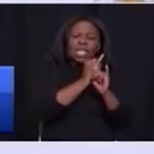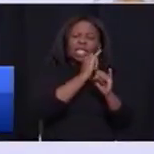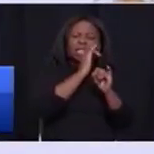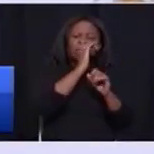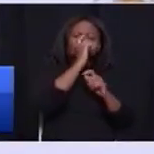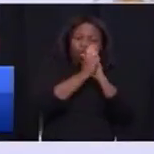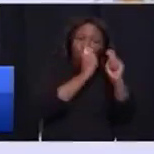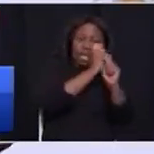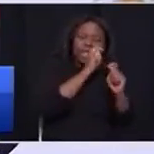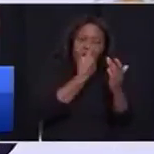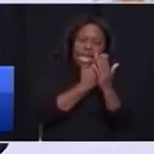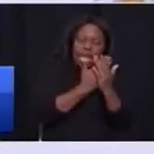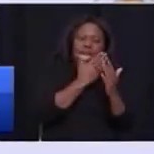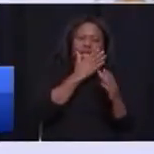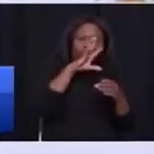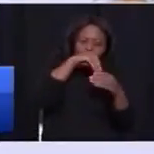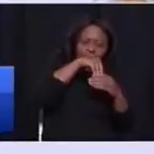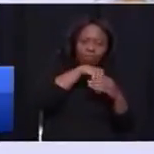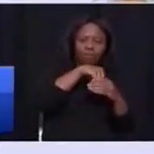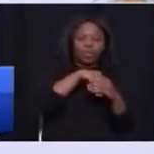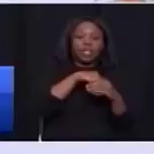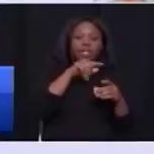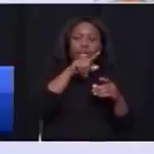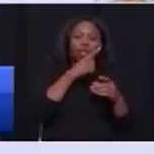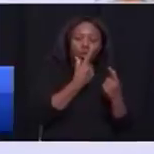And we are linking this with CEPA 1 million.